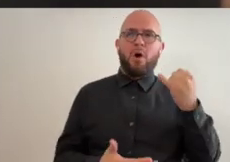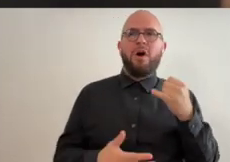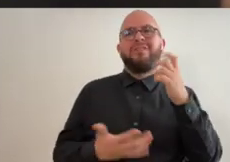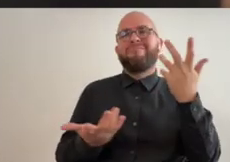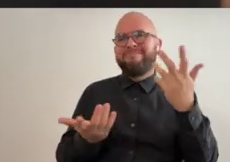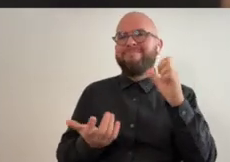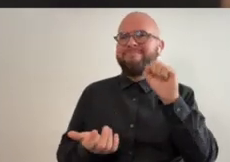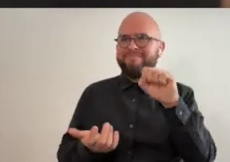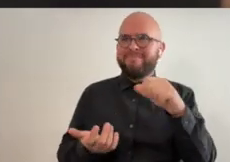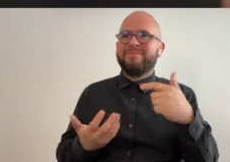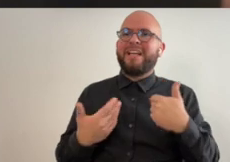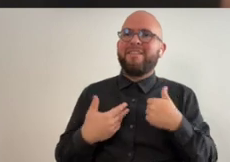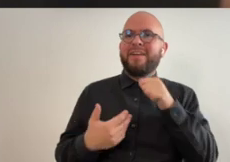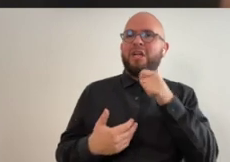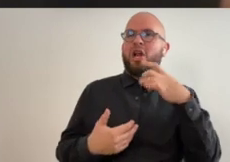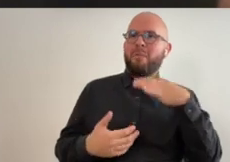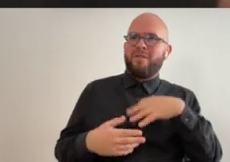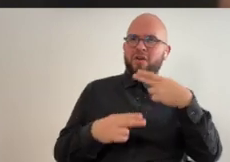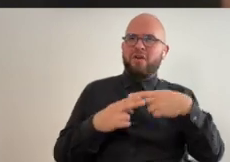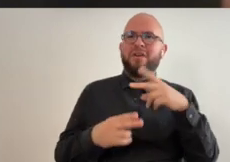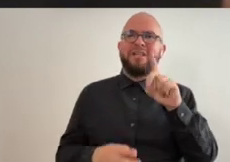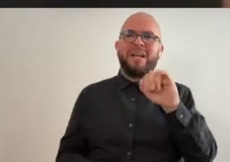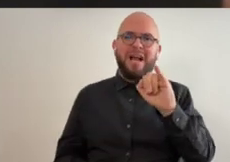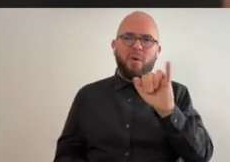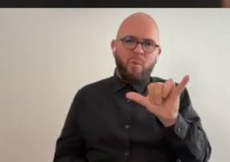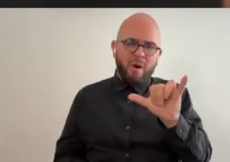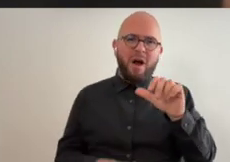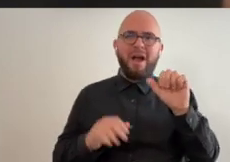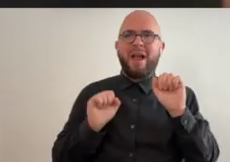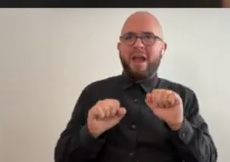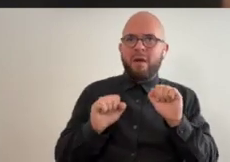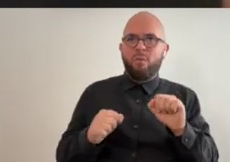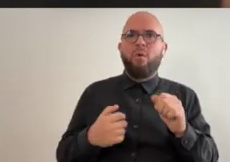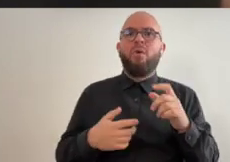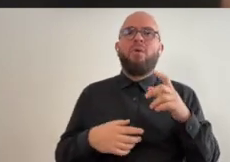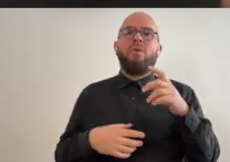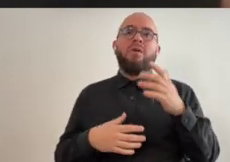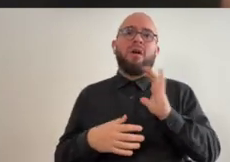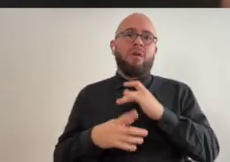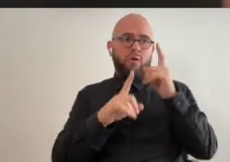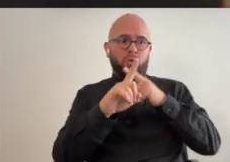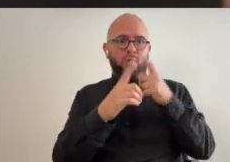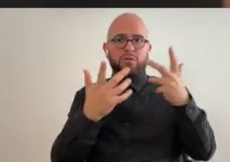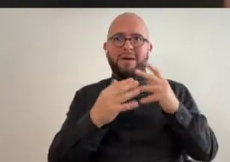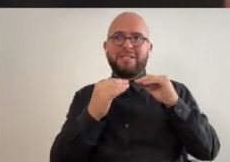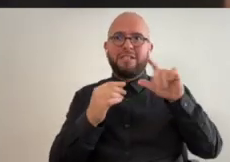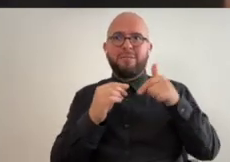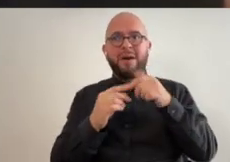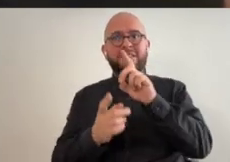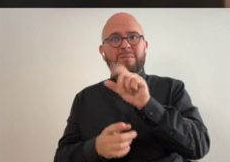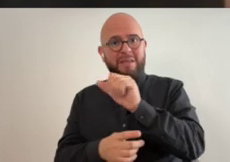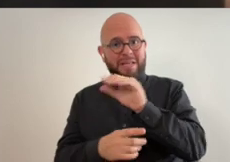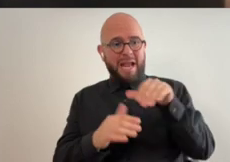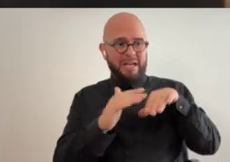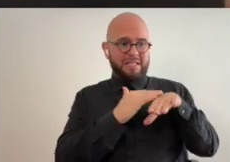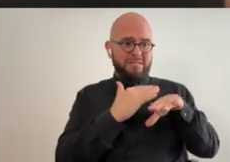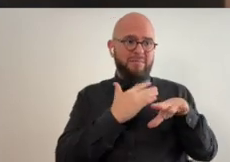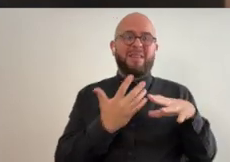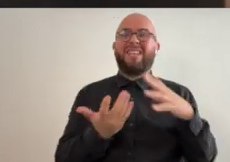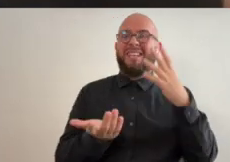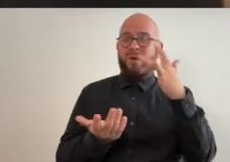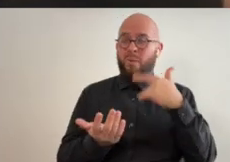i my our mission is to educate people about disability and accessibility